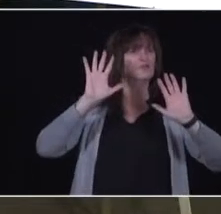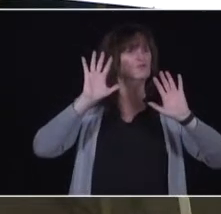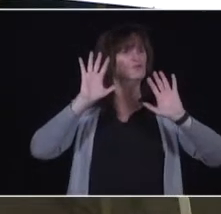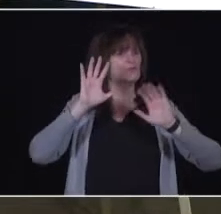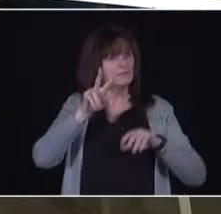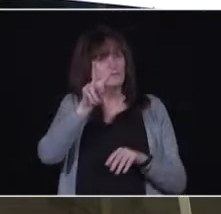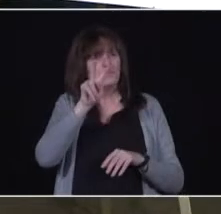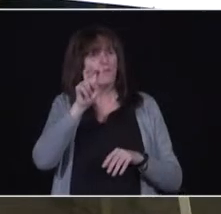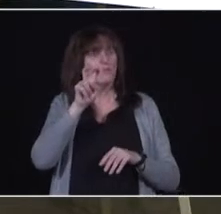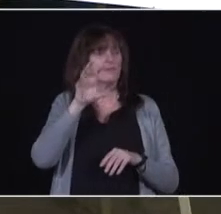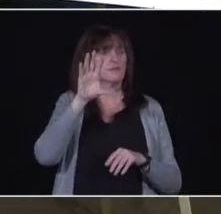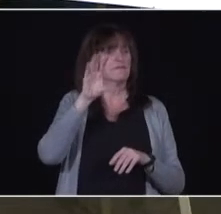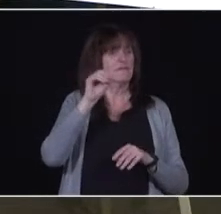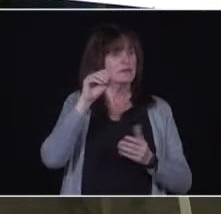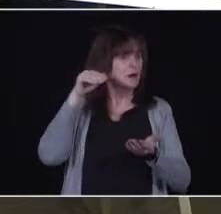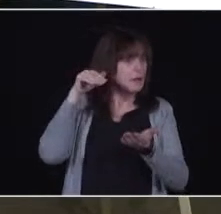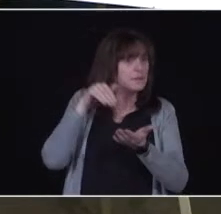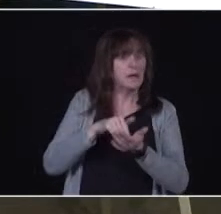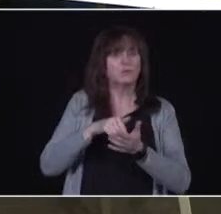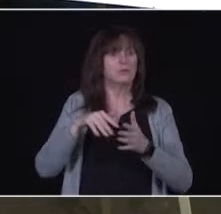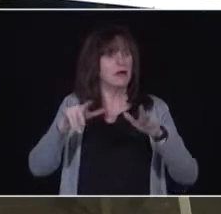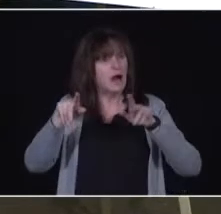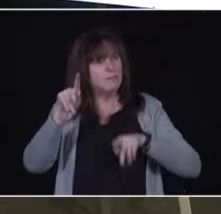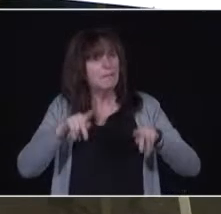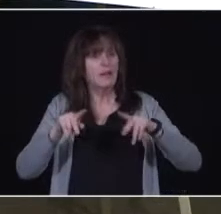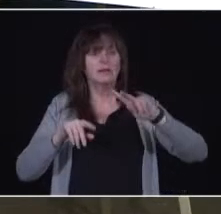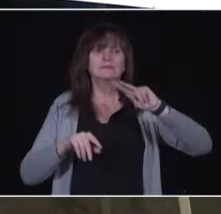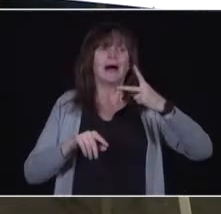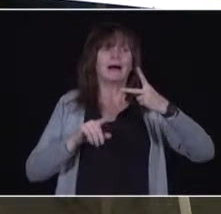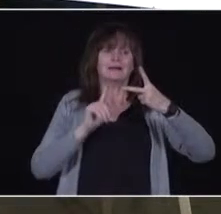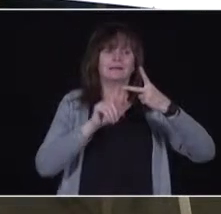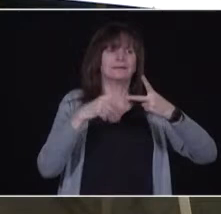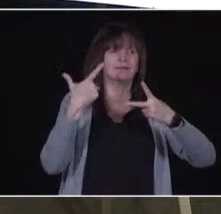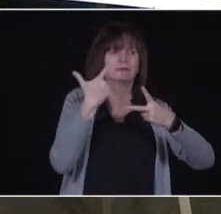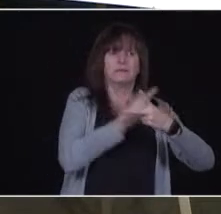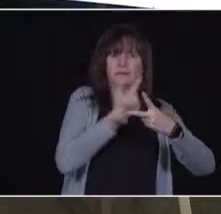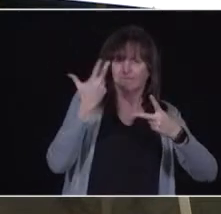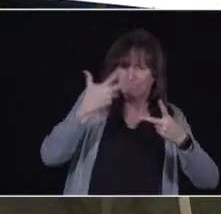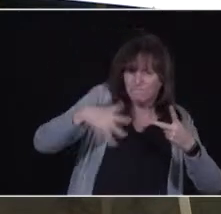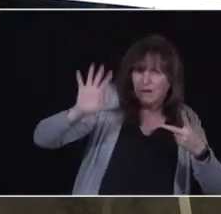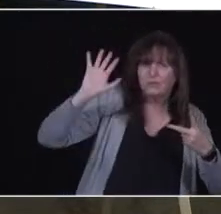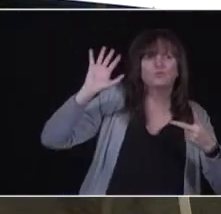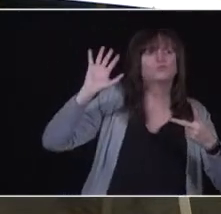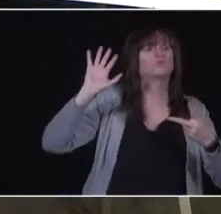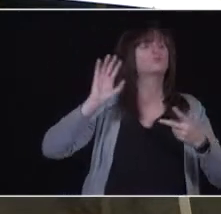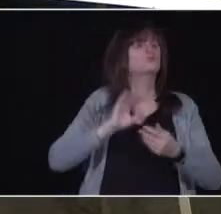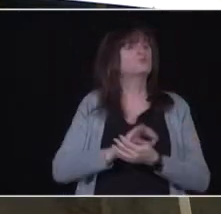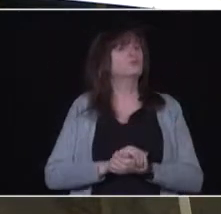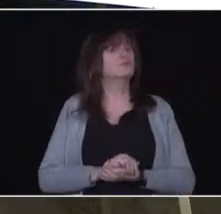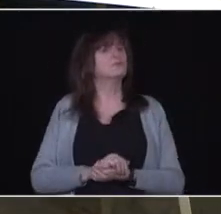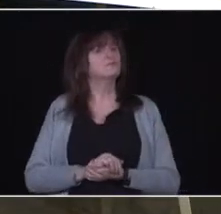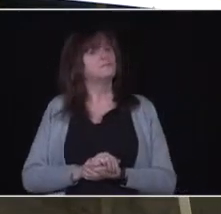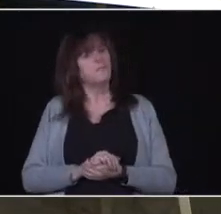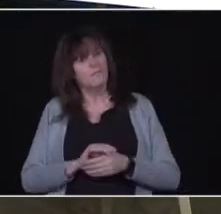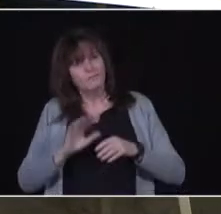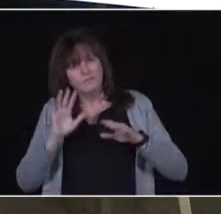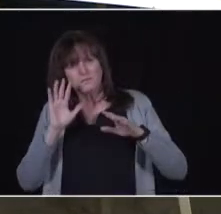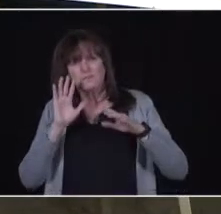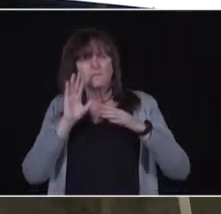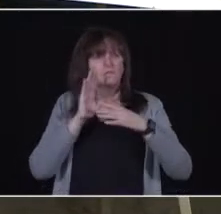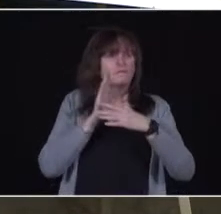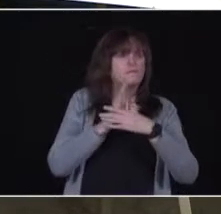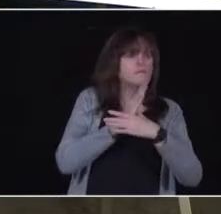that is the second of both needles, and therefore immunized against COVID-19. We are averaging 15,000 18,000 needles a day,